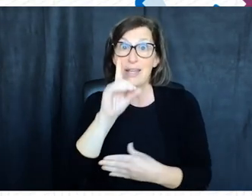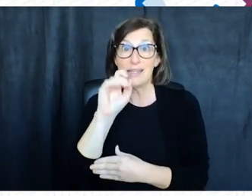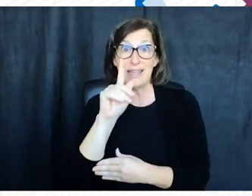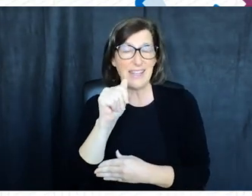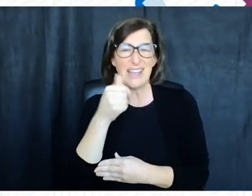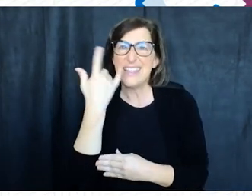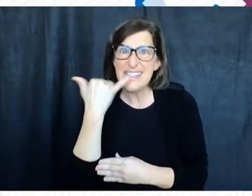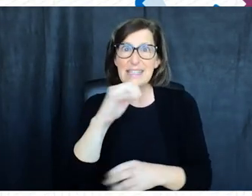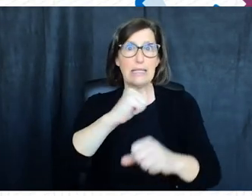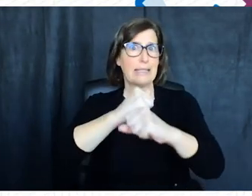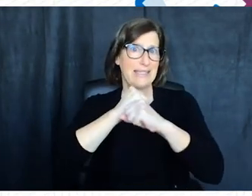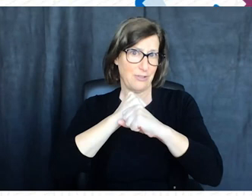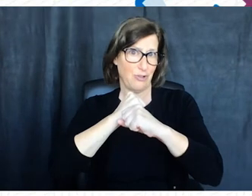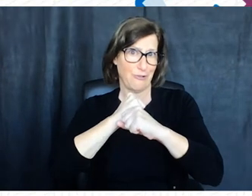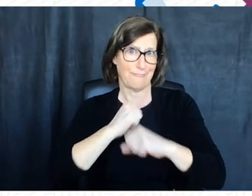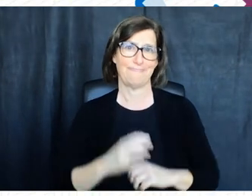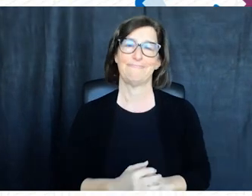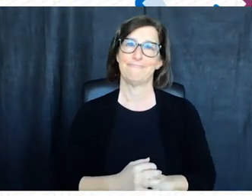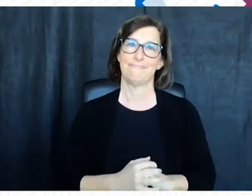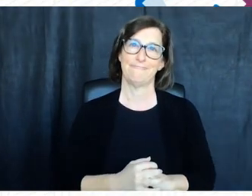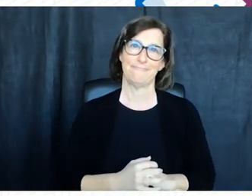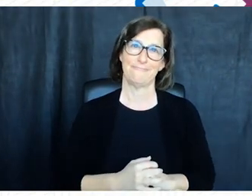secure even in the face of such an attack